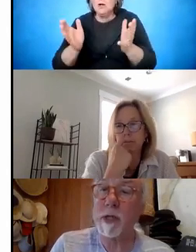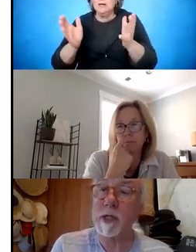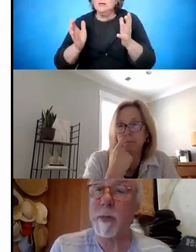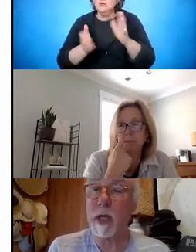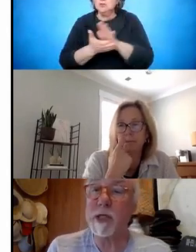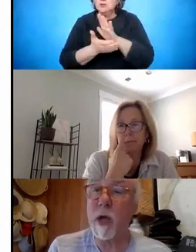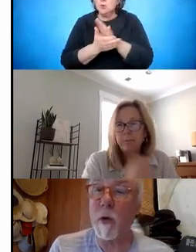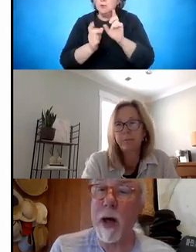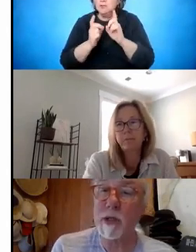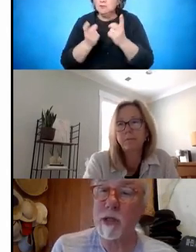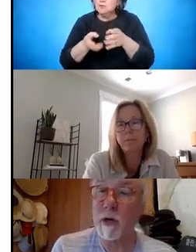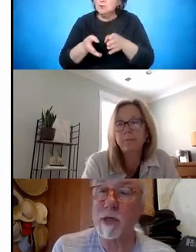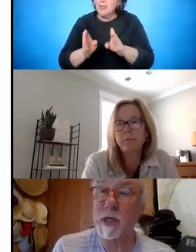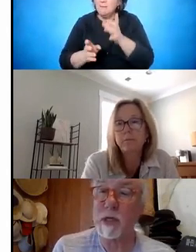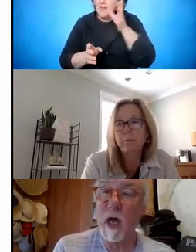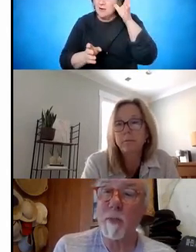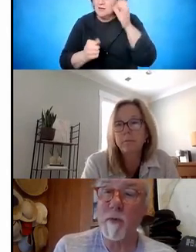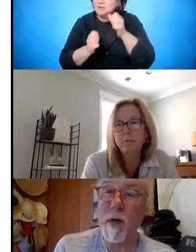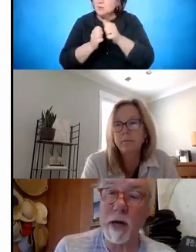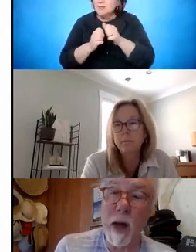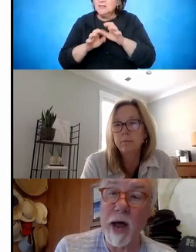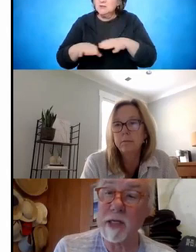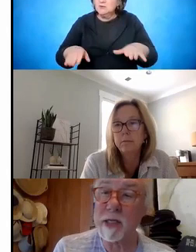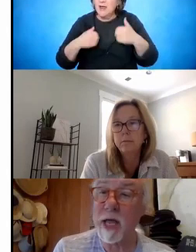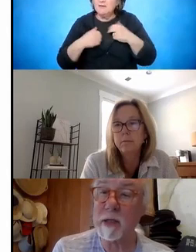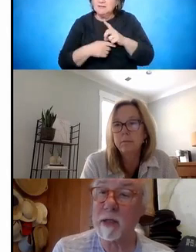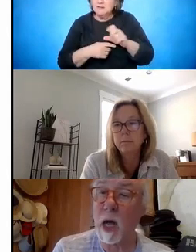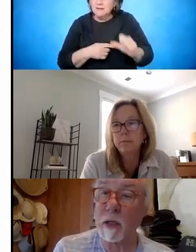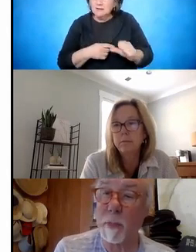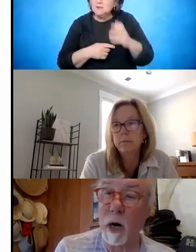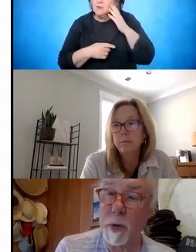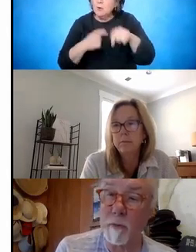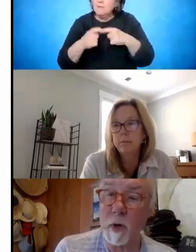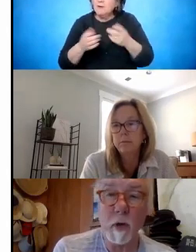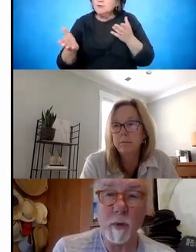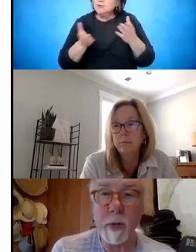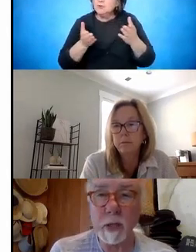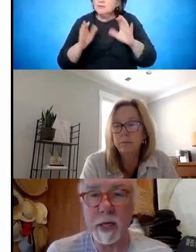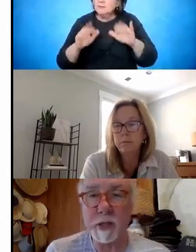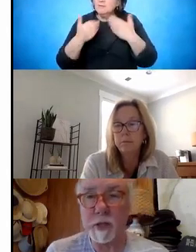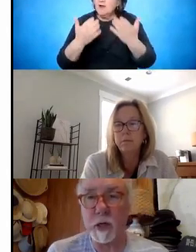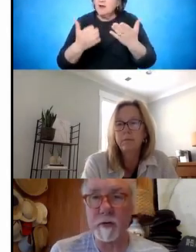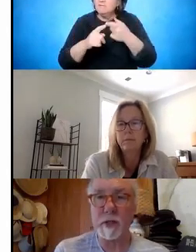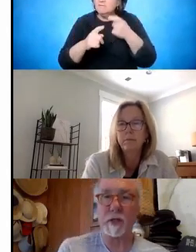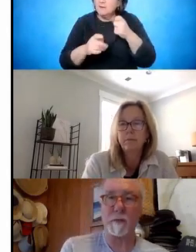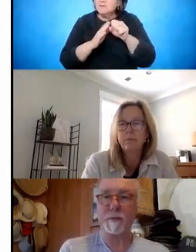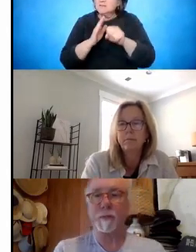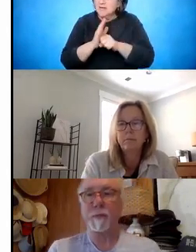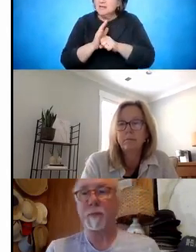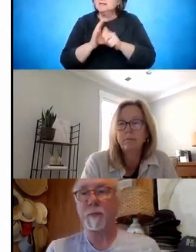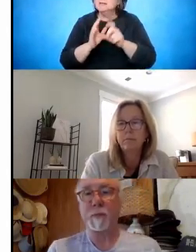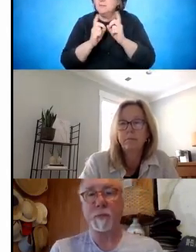with disabilities know about services provided by the state's Department of Rehabilitation Services?